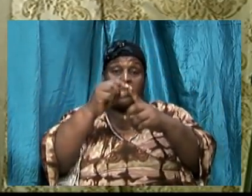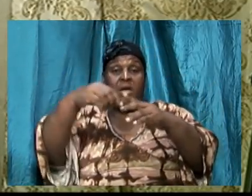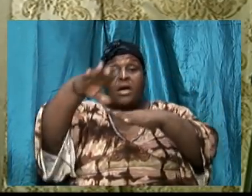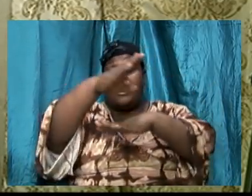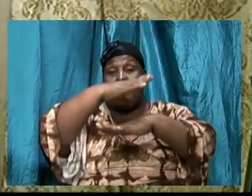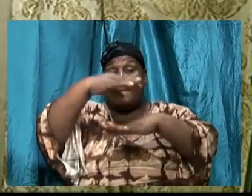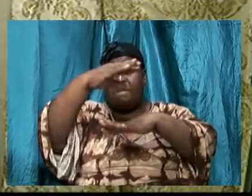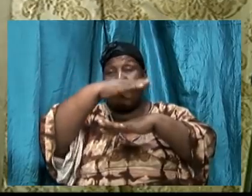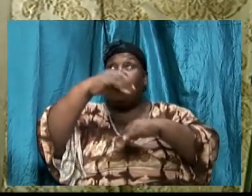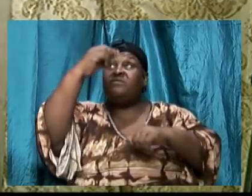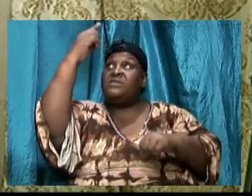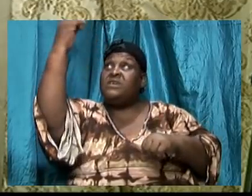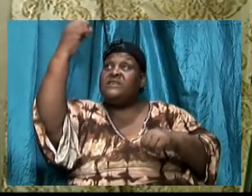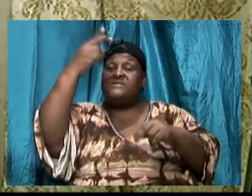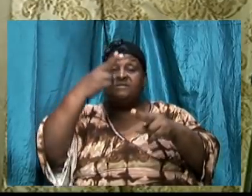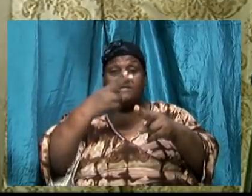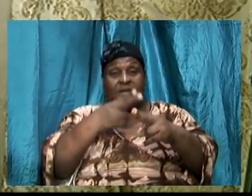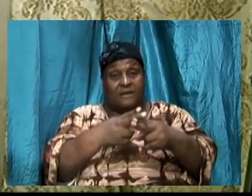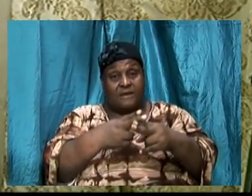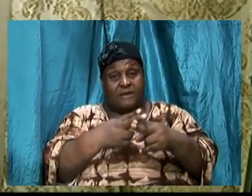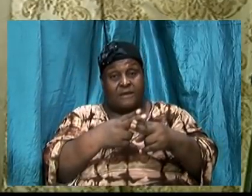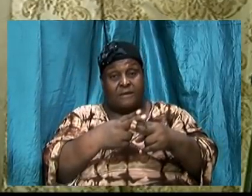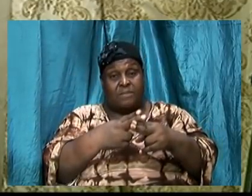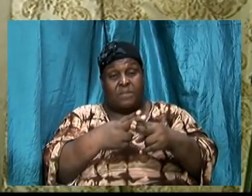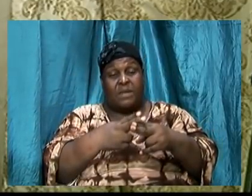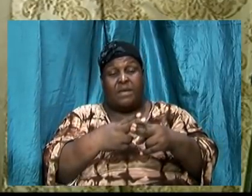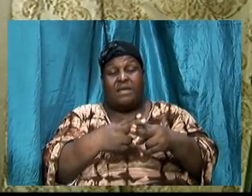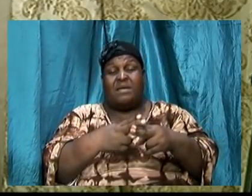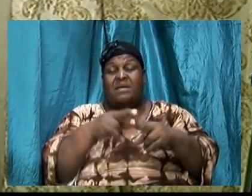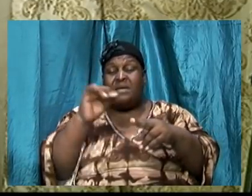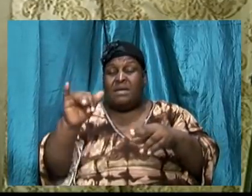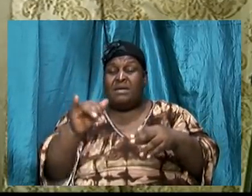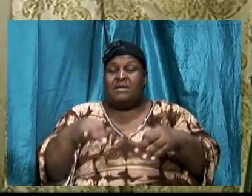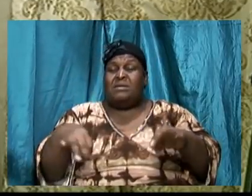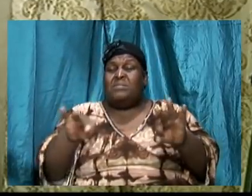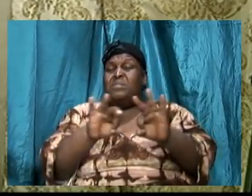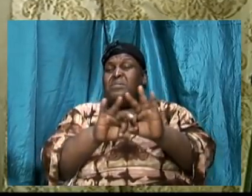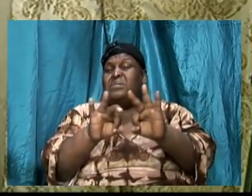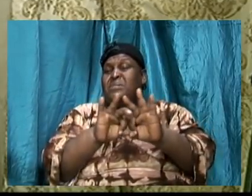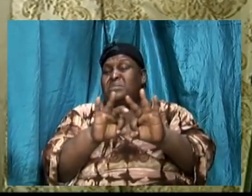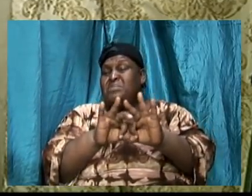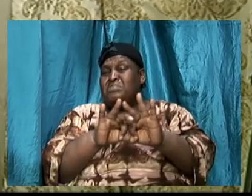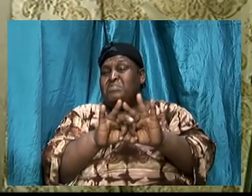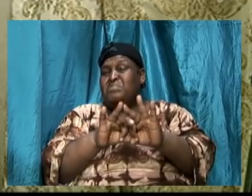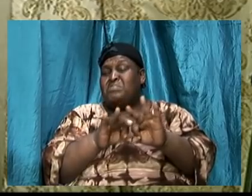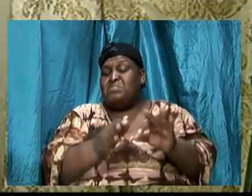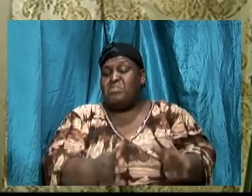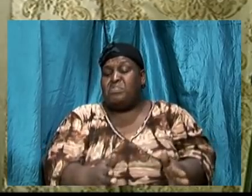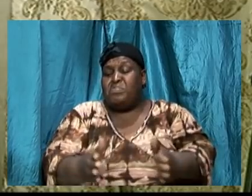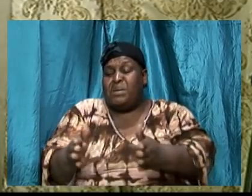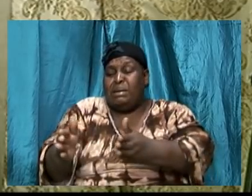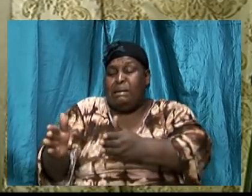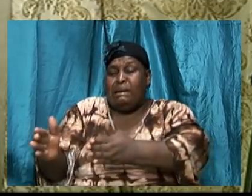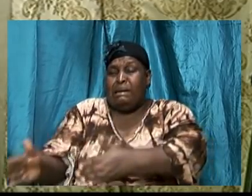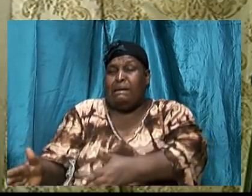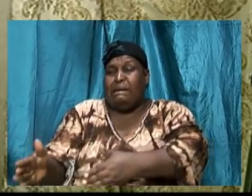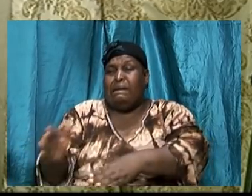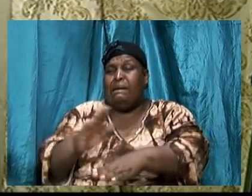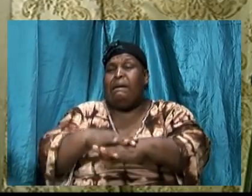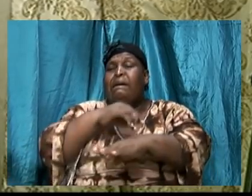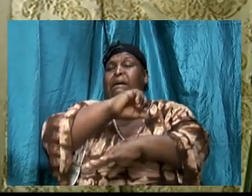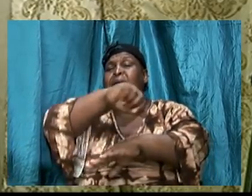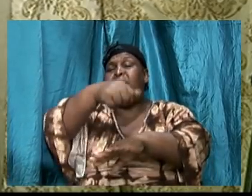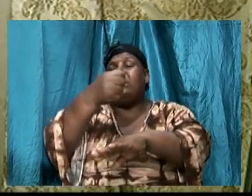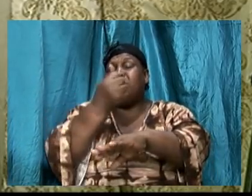And that was a critical plank, an important basis upon which we establish